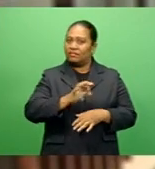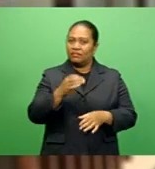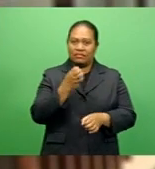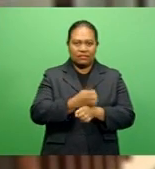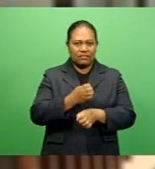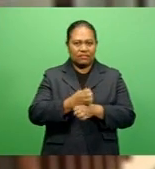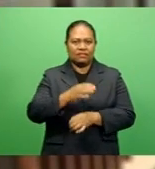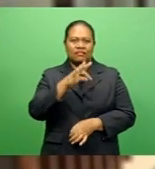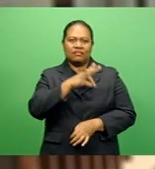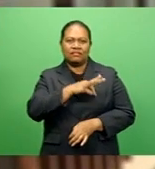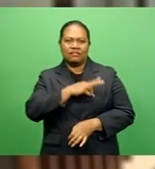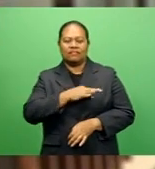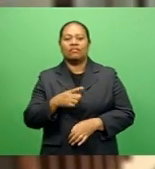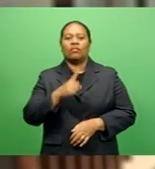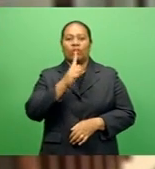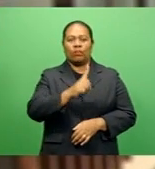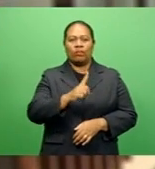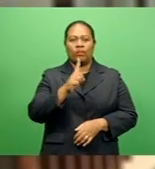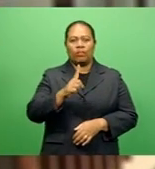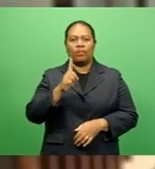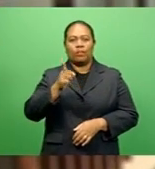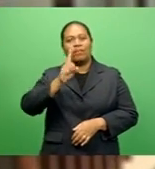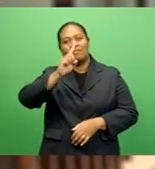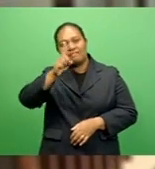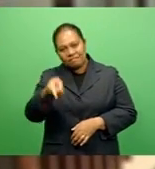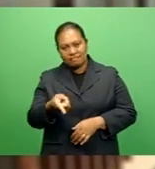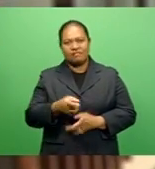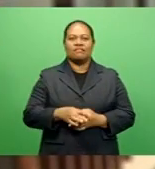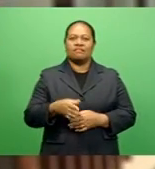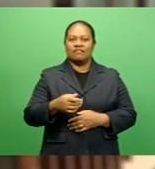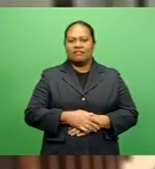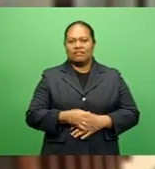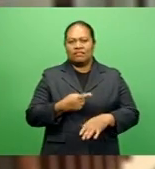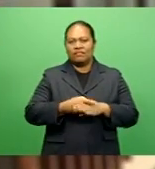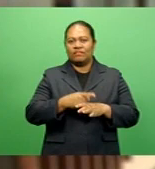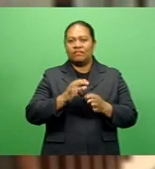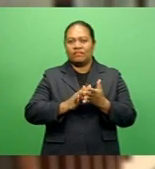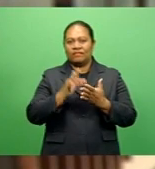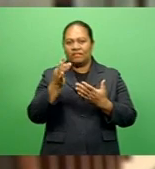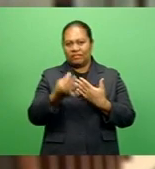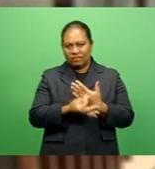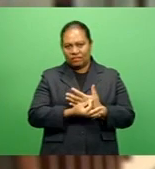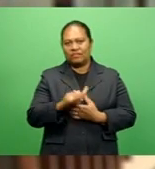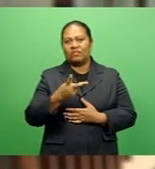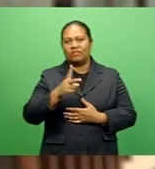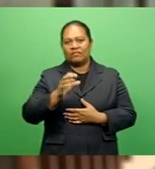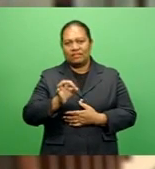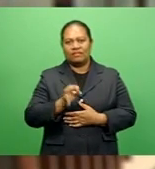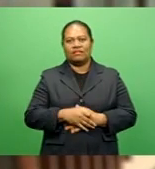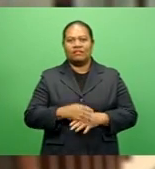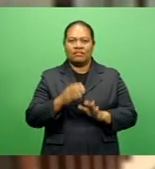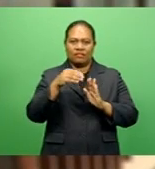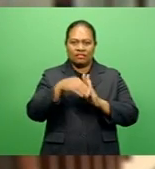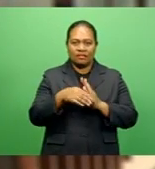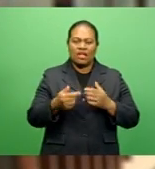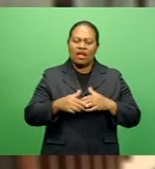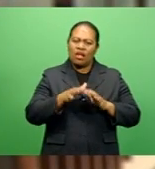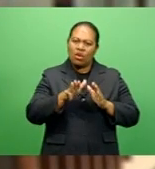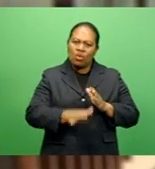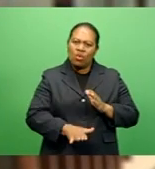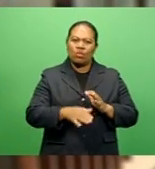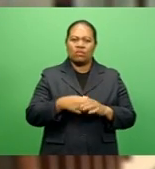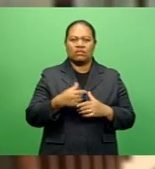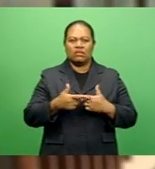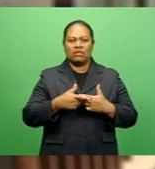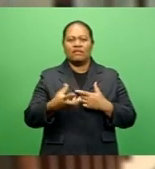benefits fell by 111,000 for the week that ended February 20th, the lowest level since November